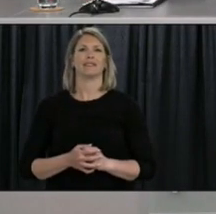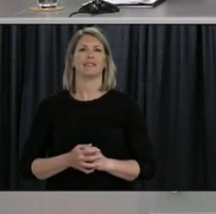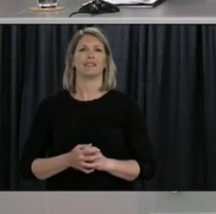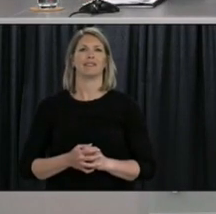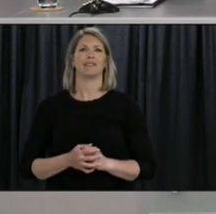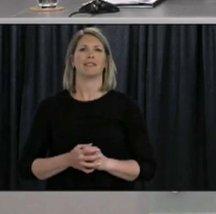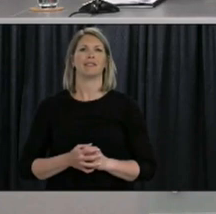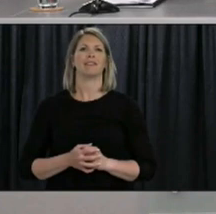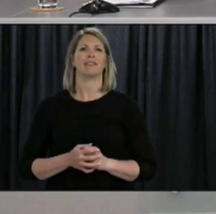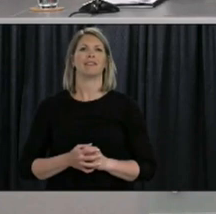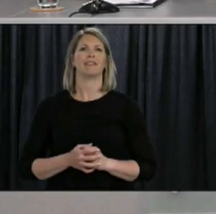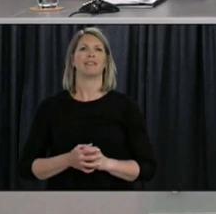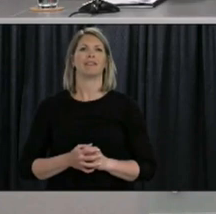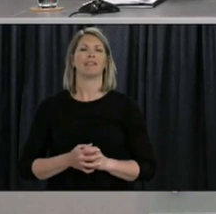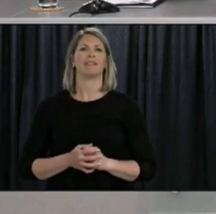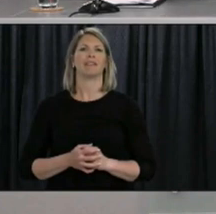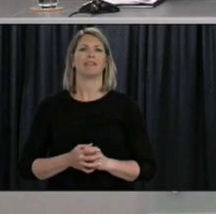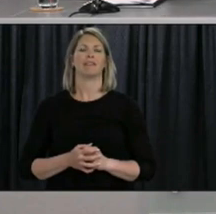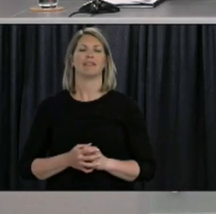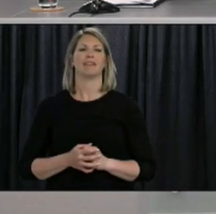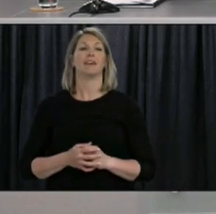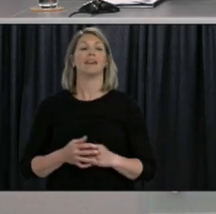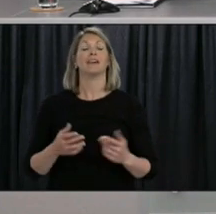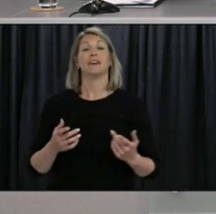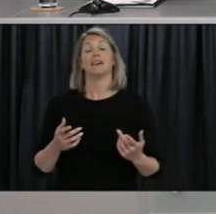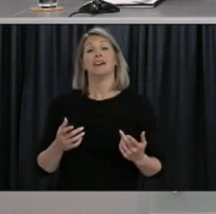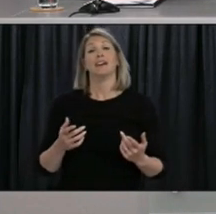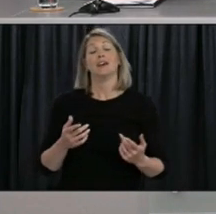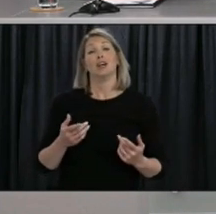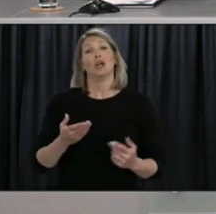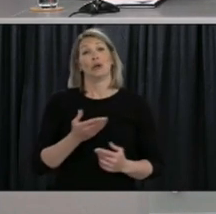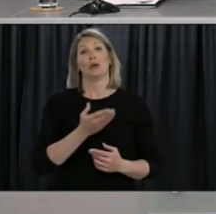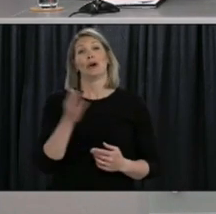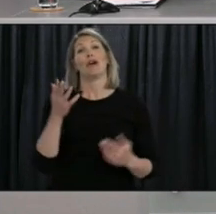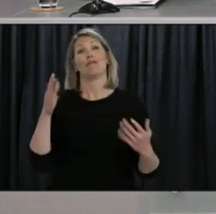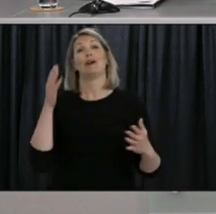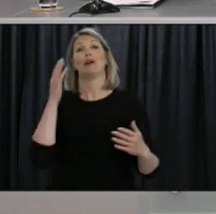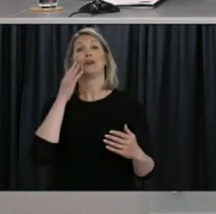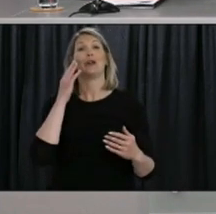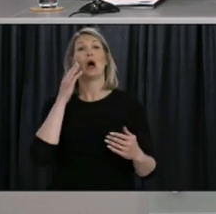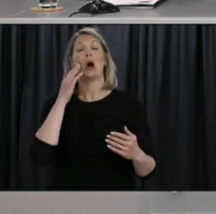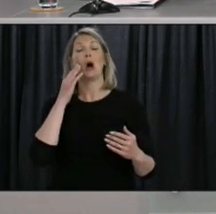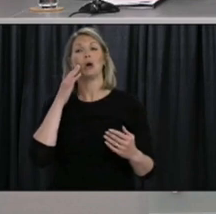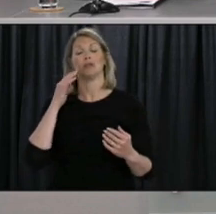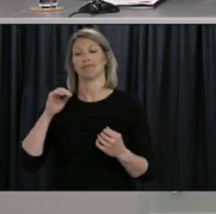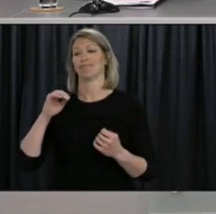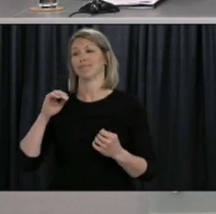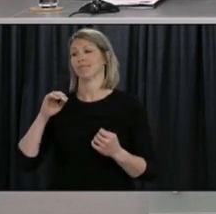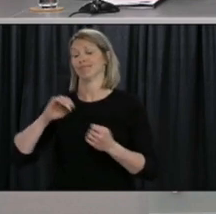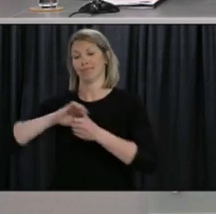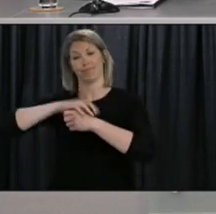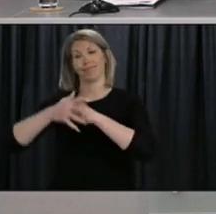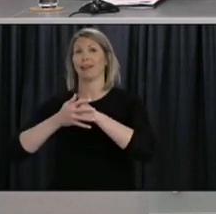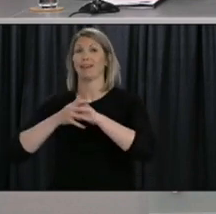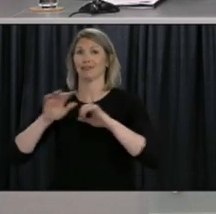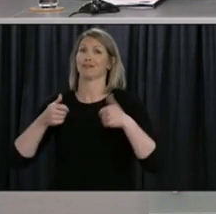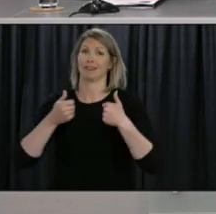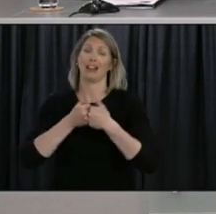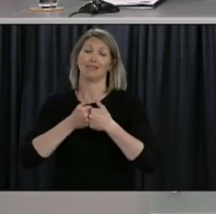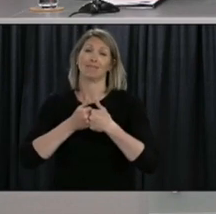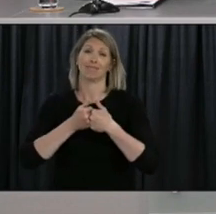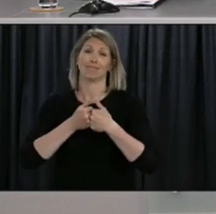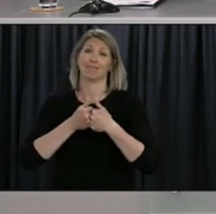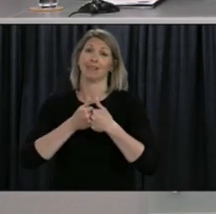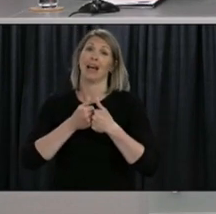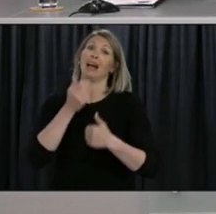And we have all come to know that this pandemic has been challenging. And it has posed some